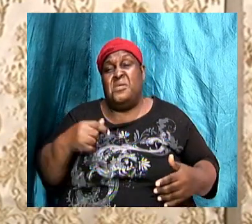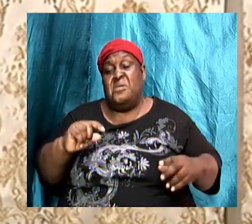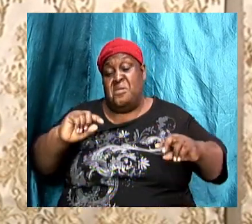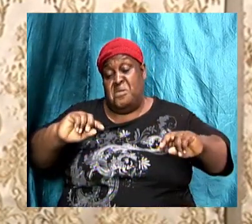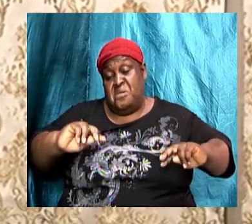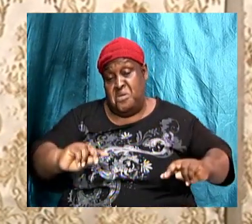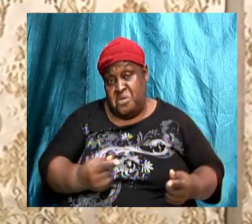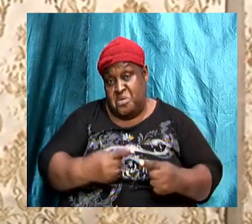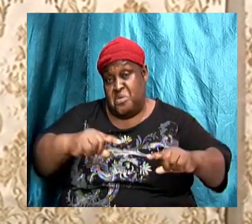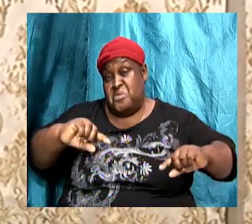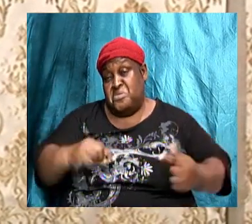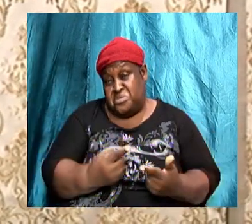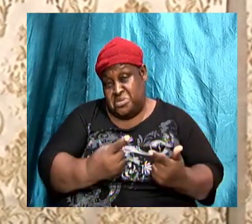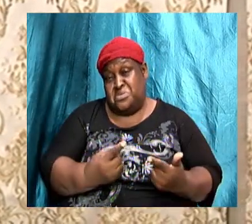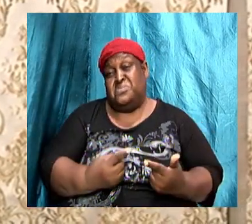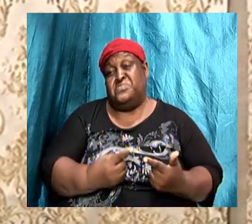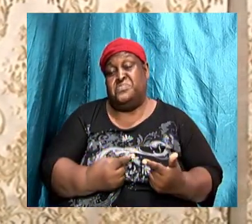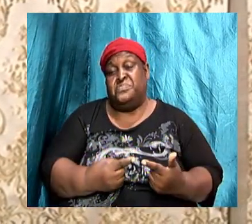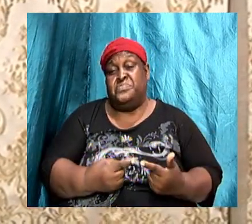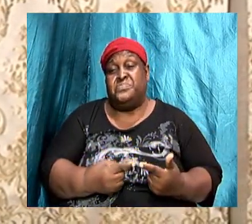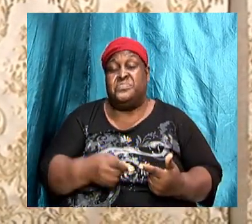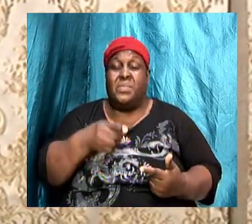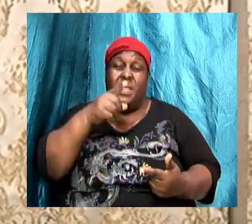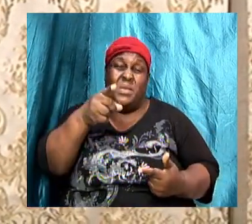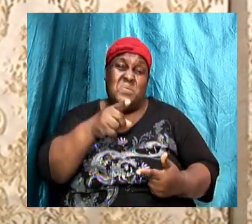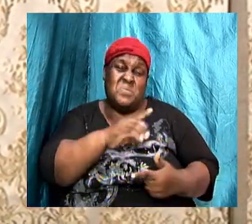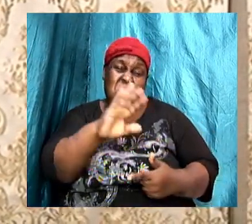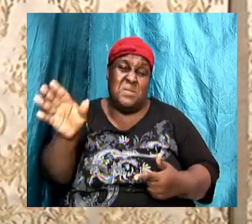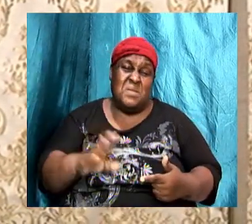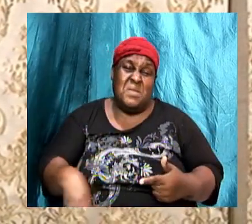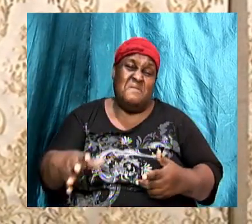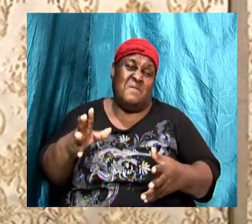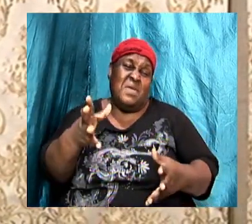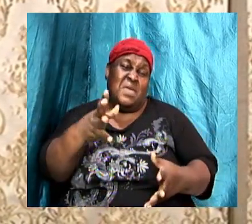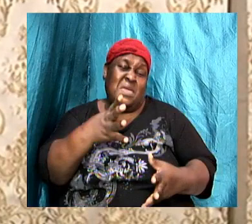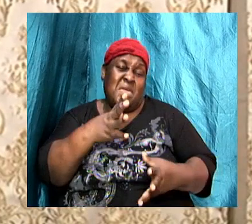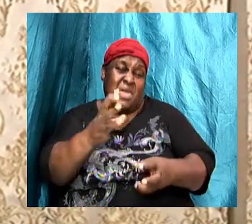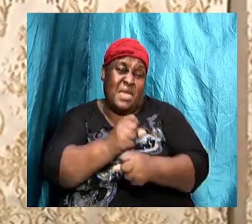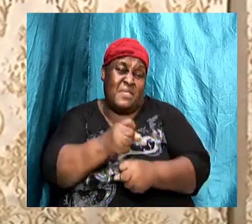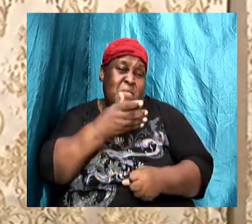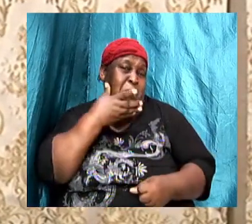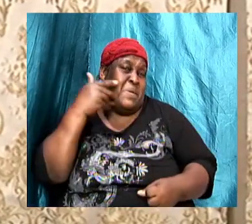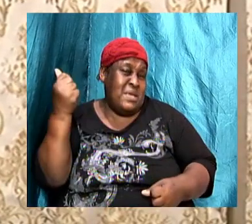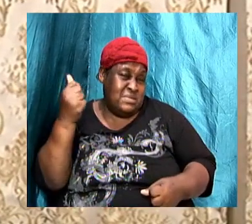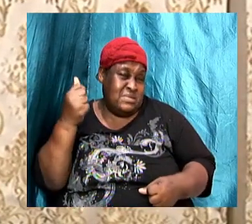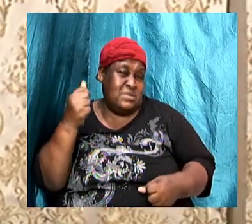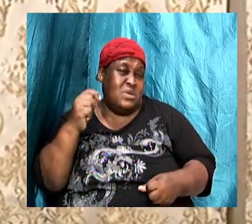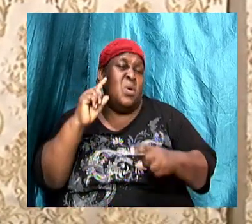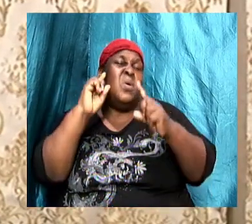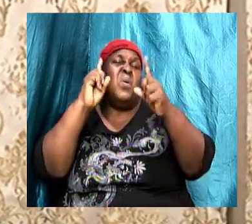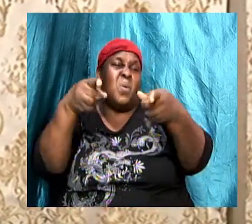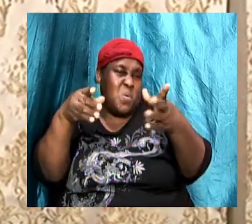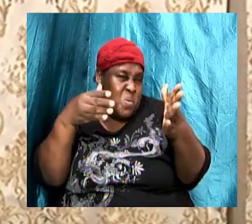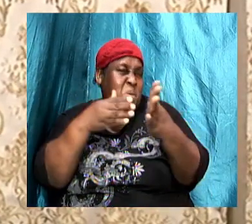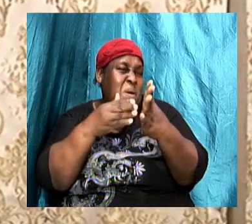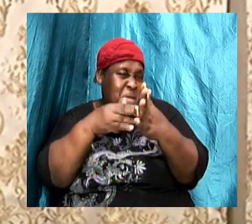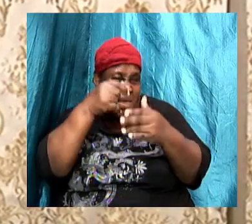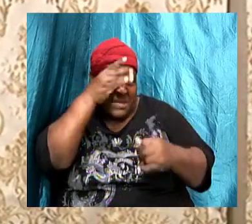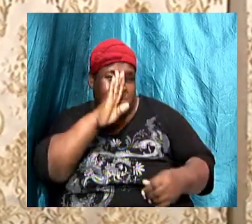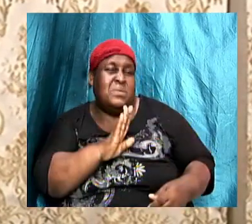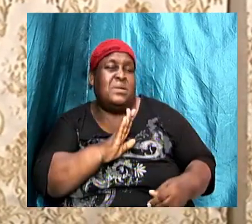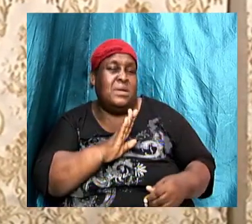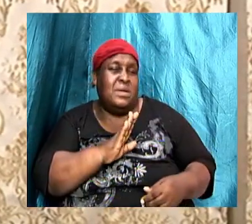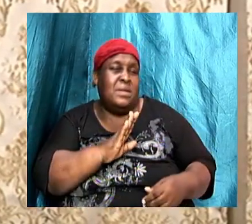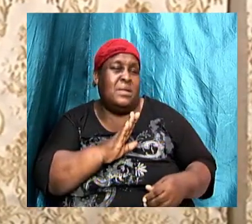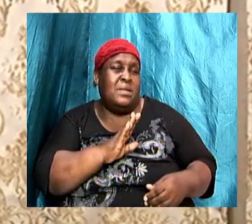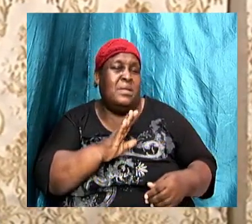or we might feel that we didn't get the best of what we should, let's get back to God. Let's talk to the king.